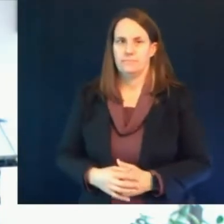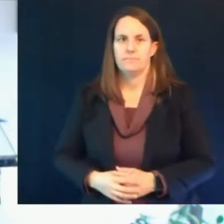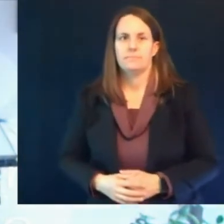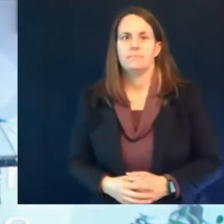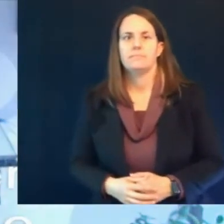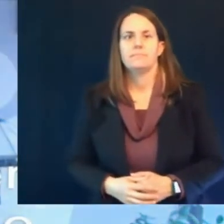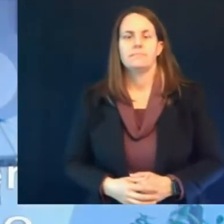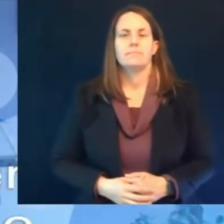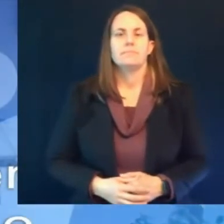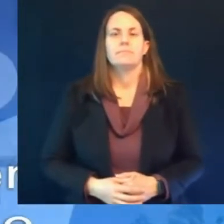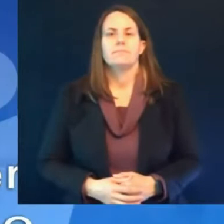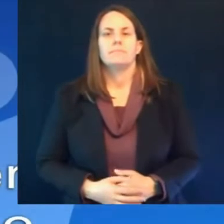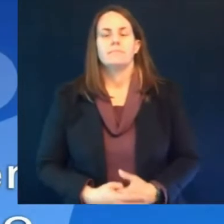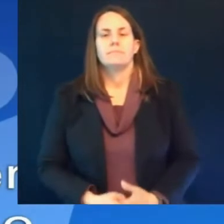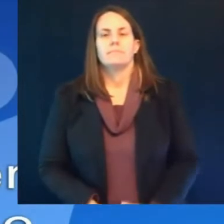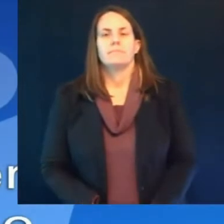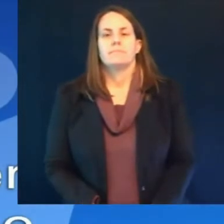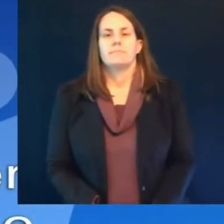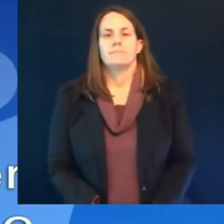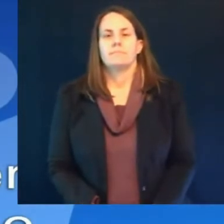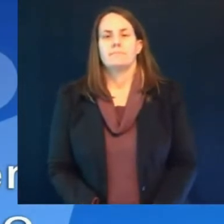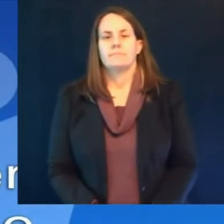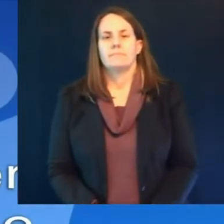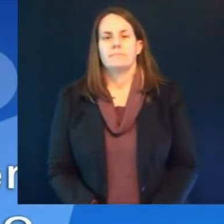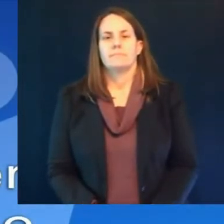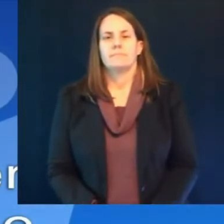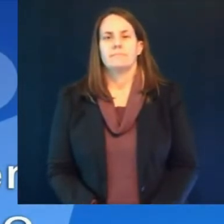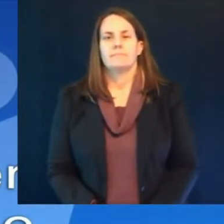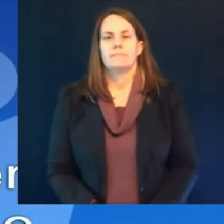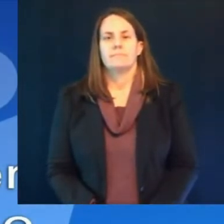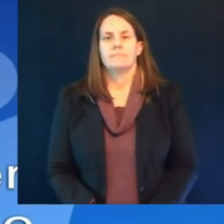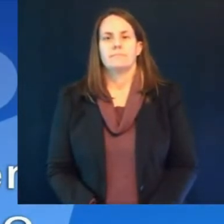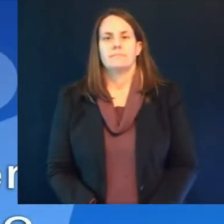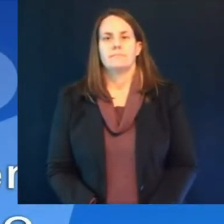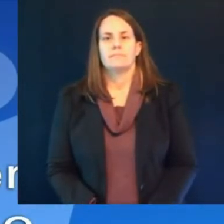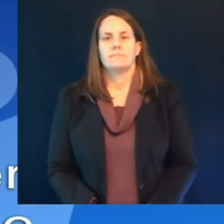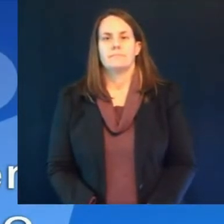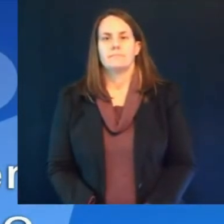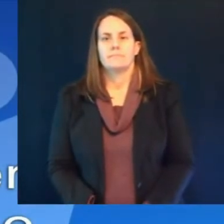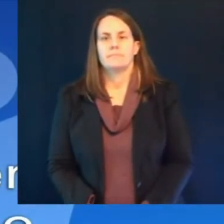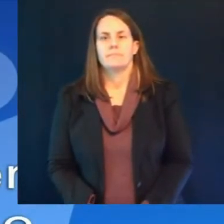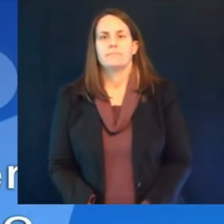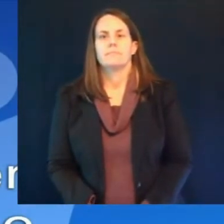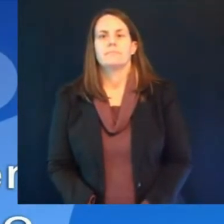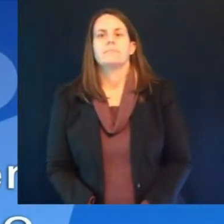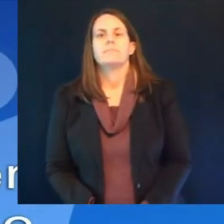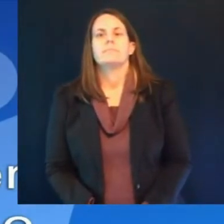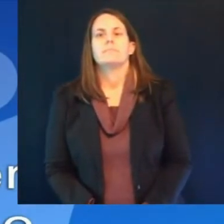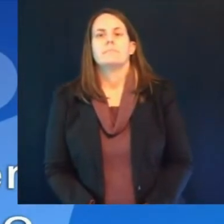thank you dr westergaard now to sean kirkby from wisconsin health news sean